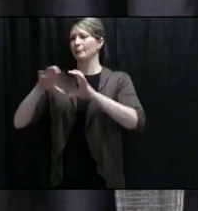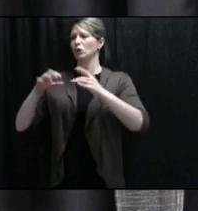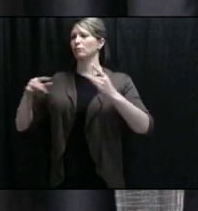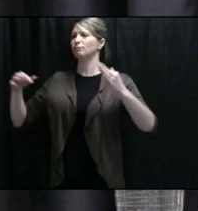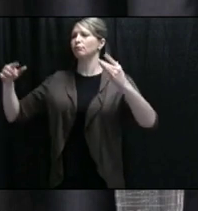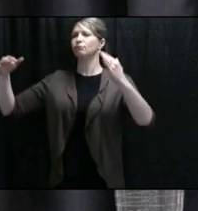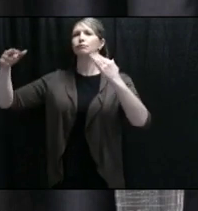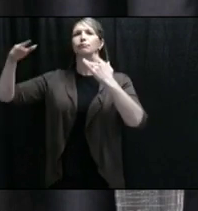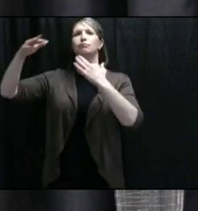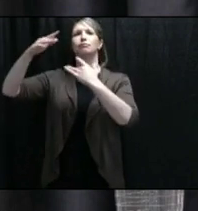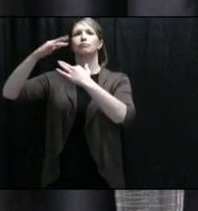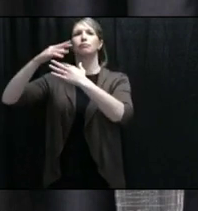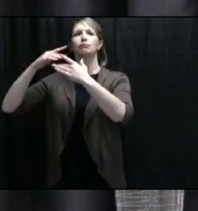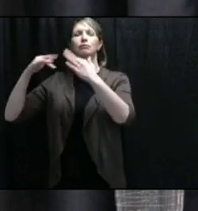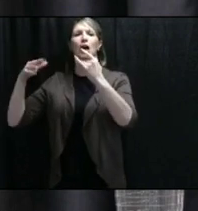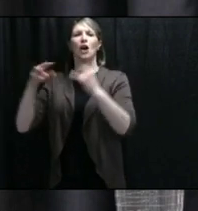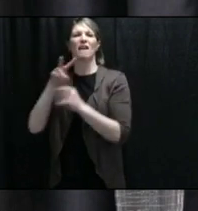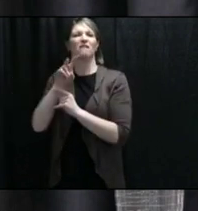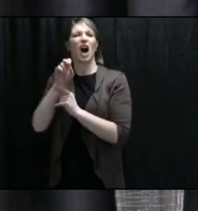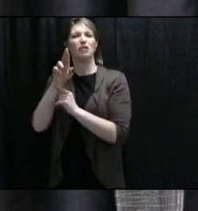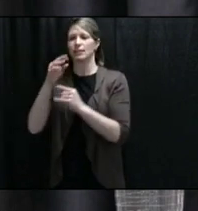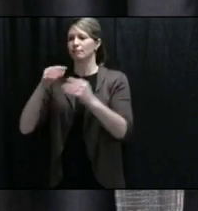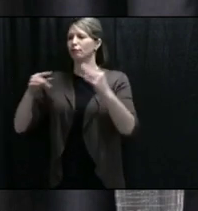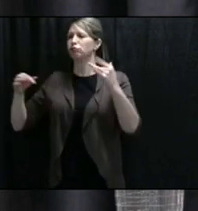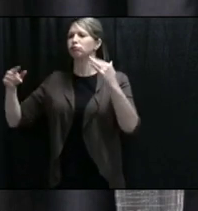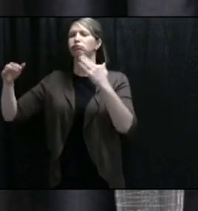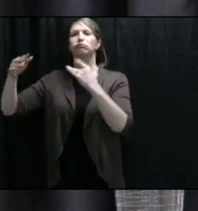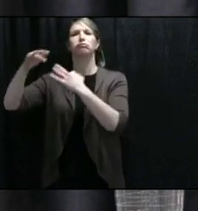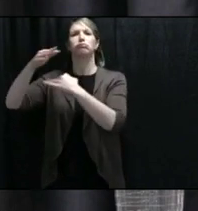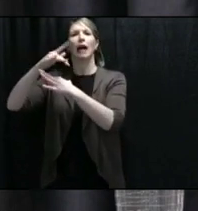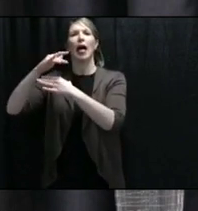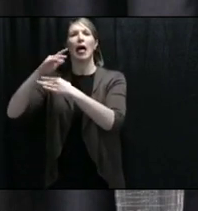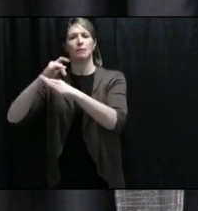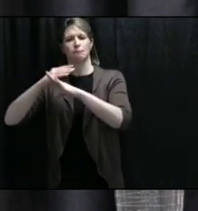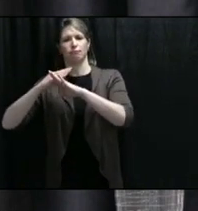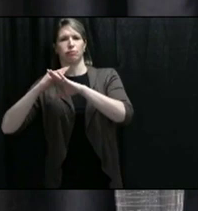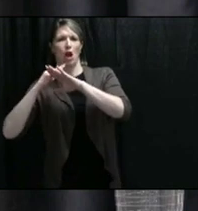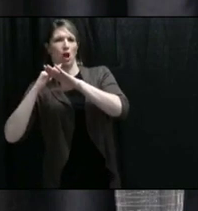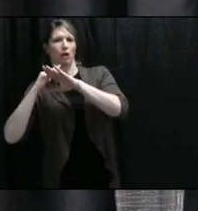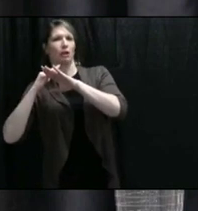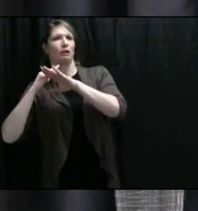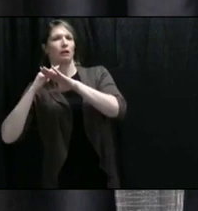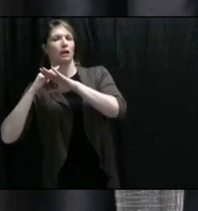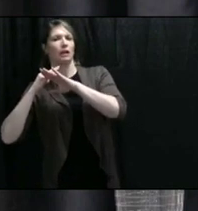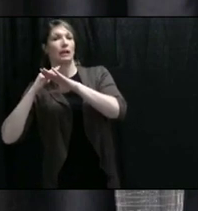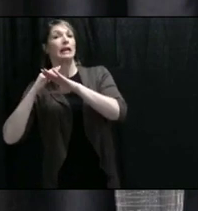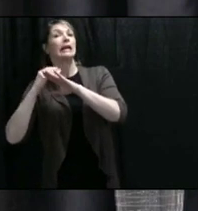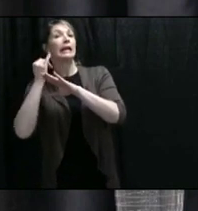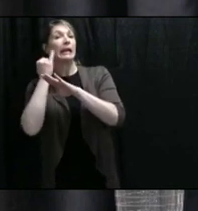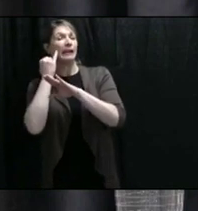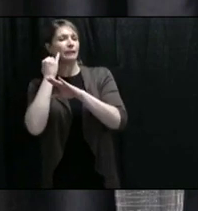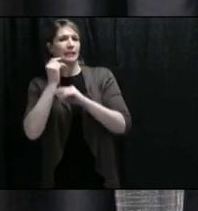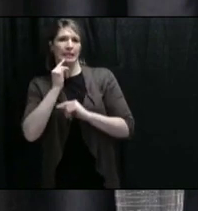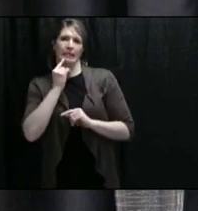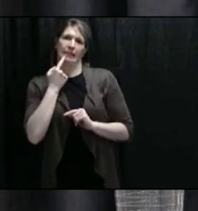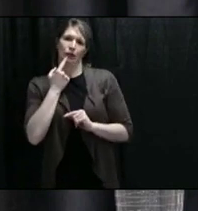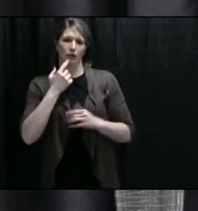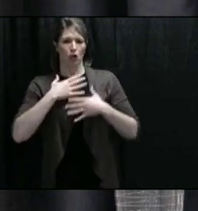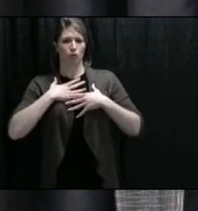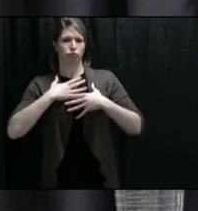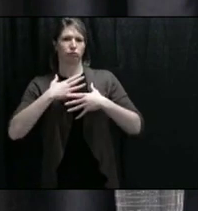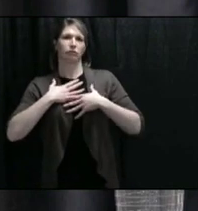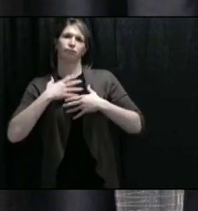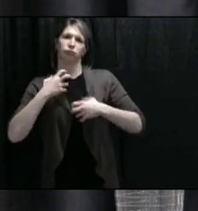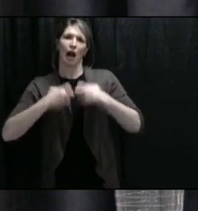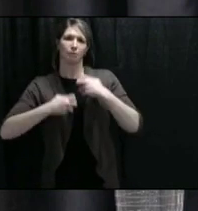And those are the ones that one would normally find with people who have severe respiratory problems who would need interventions such